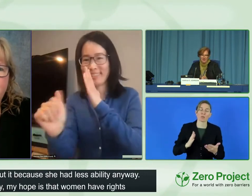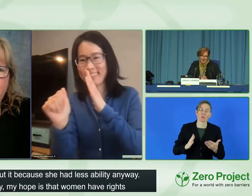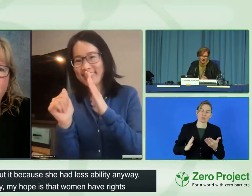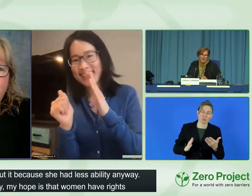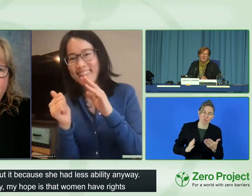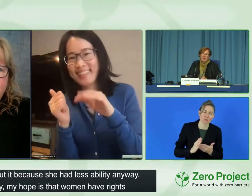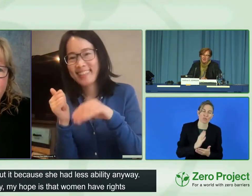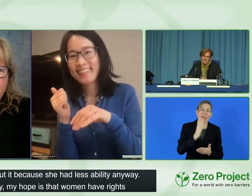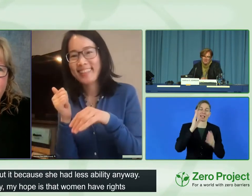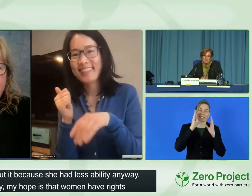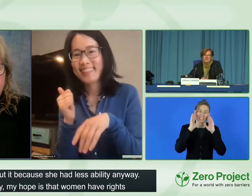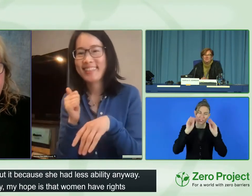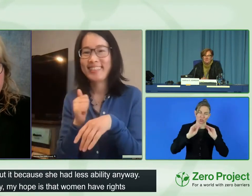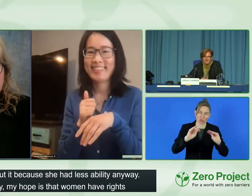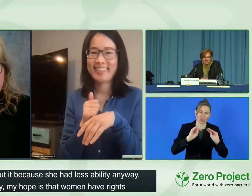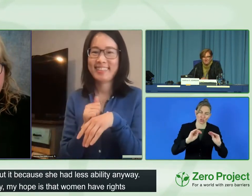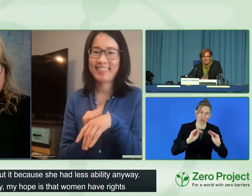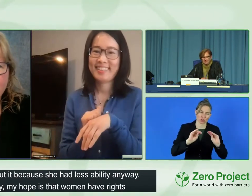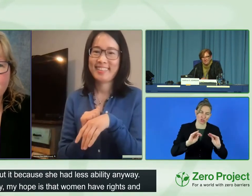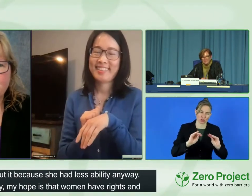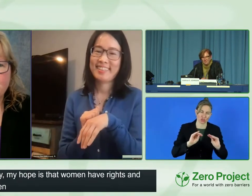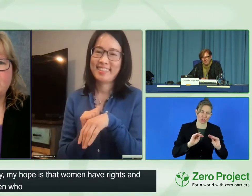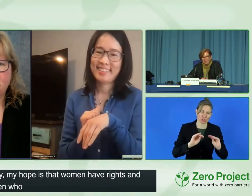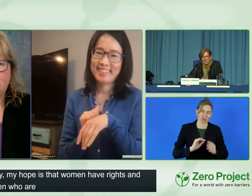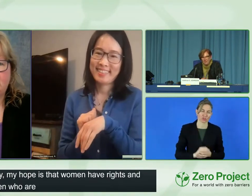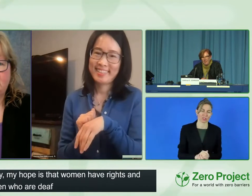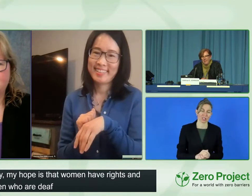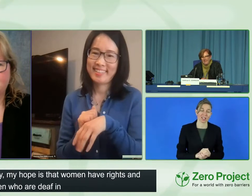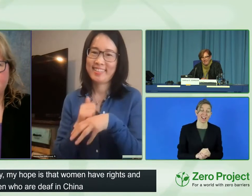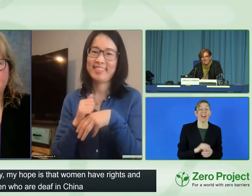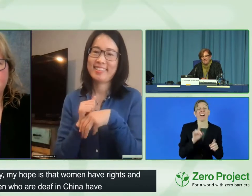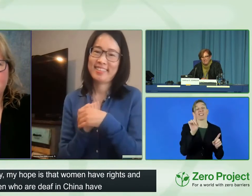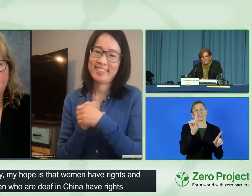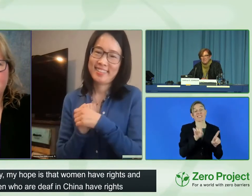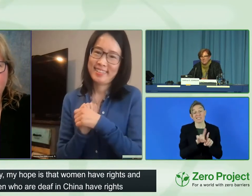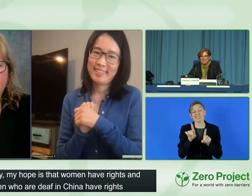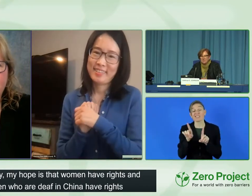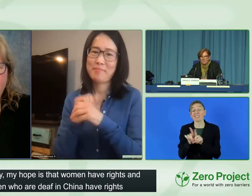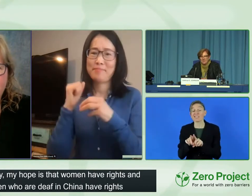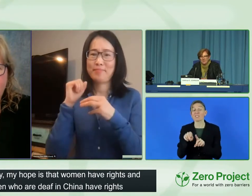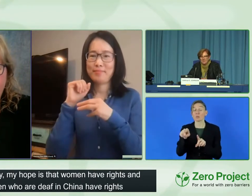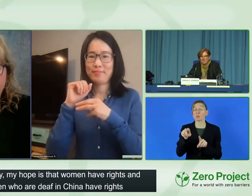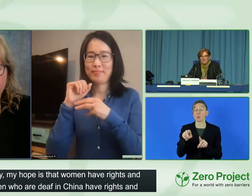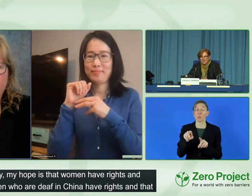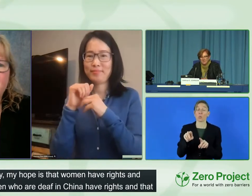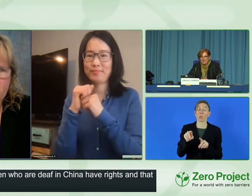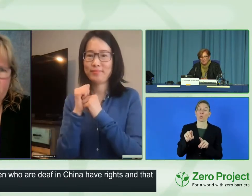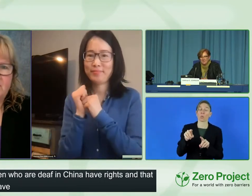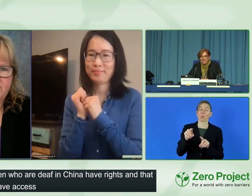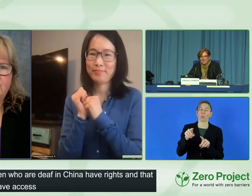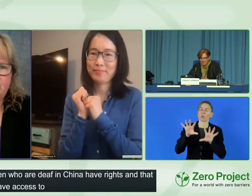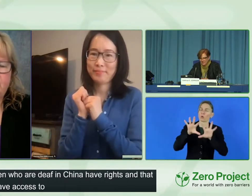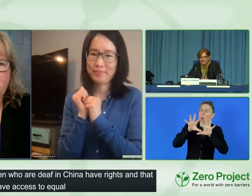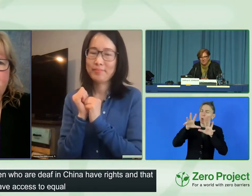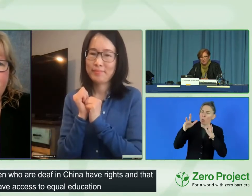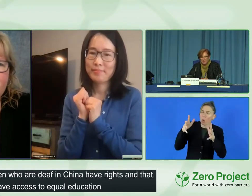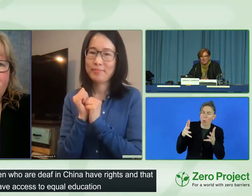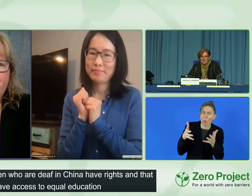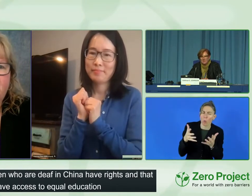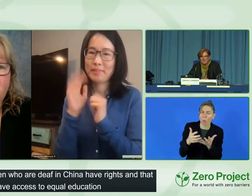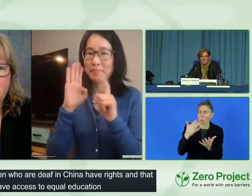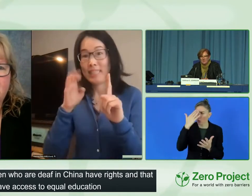access to equal education and to have more global skills, too, to understand how to interact with the global